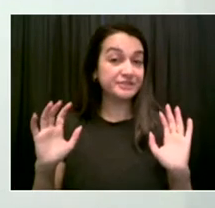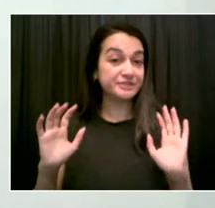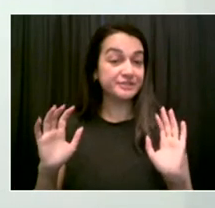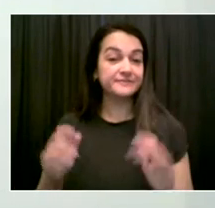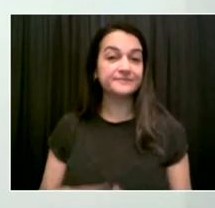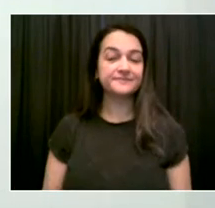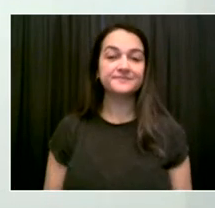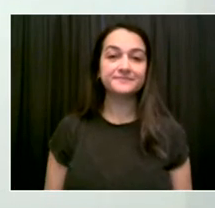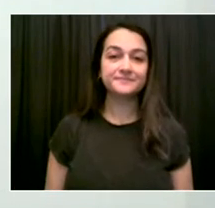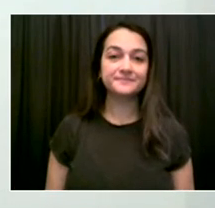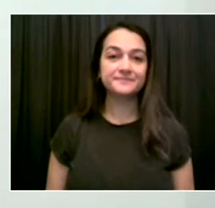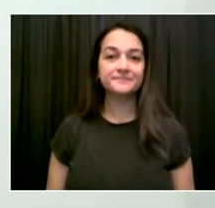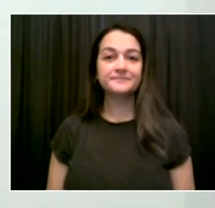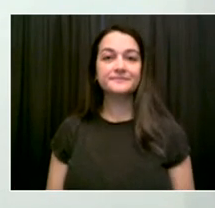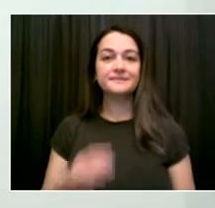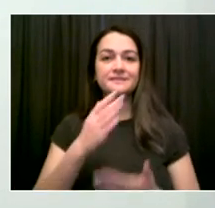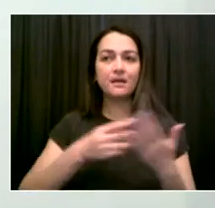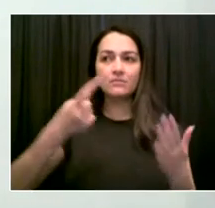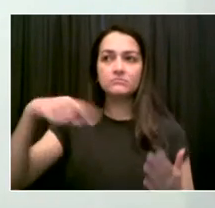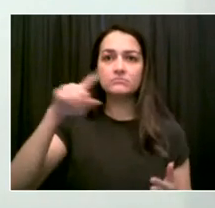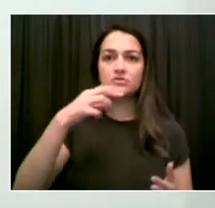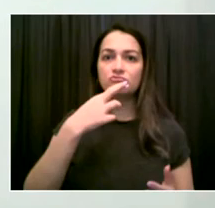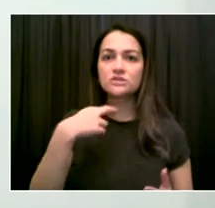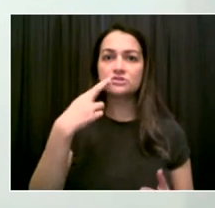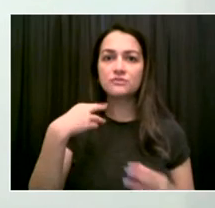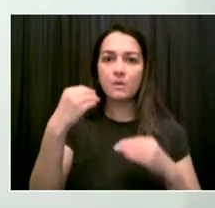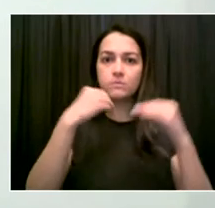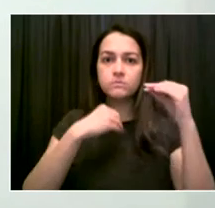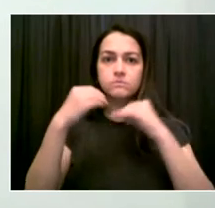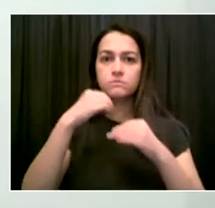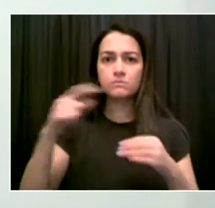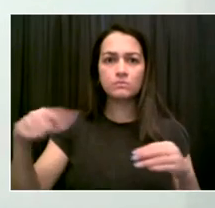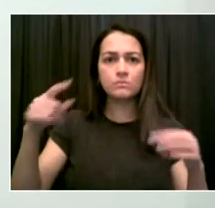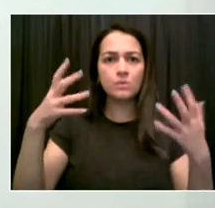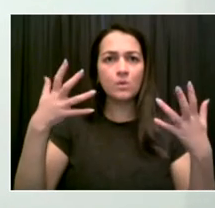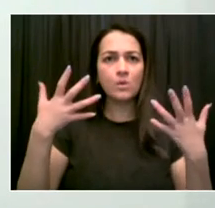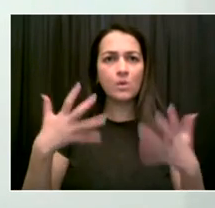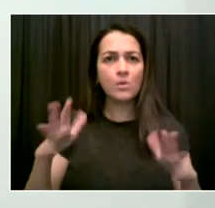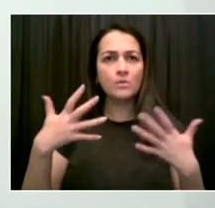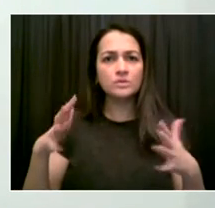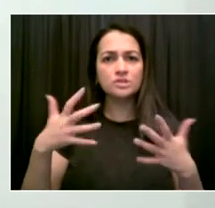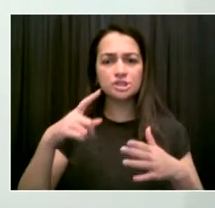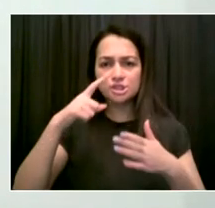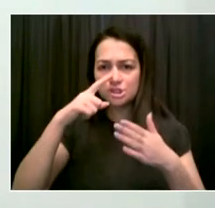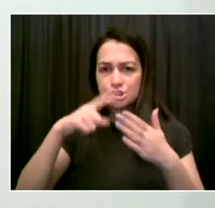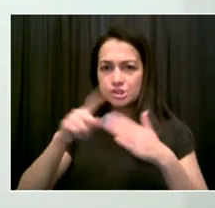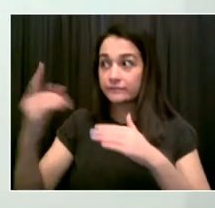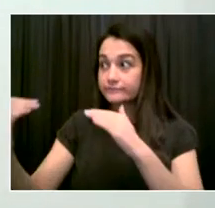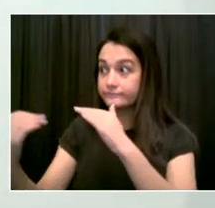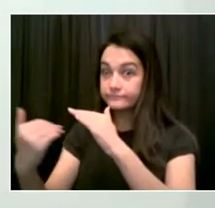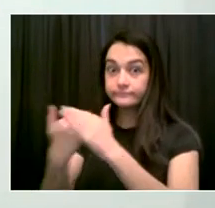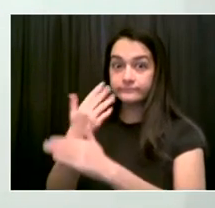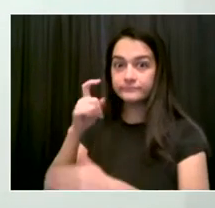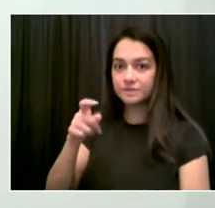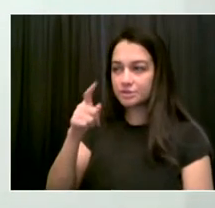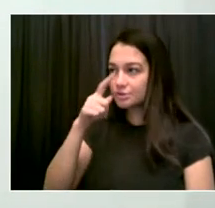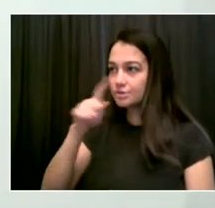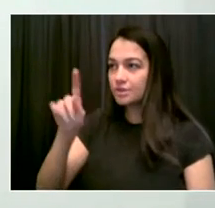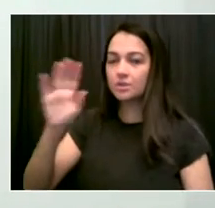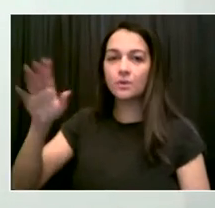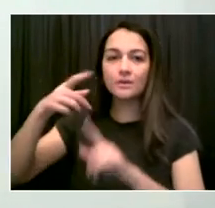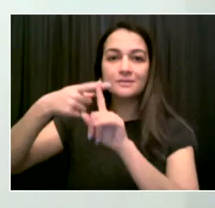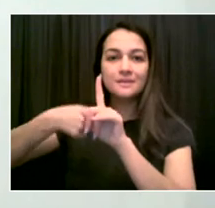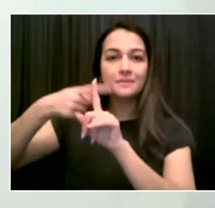their temperature. They've been proving young people for their age before they consume alcohol.